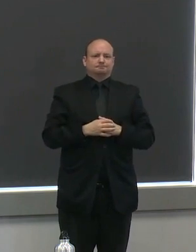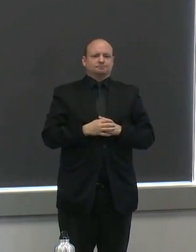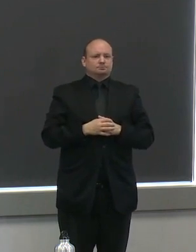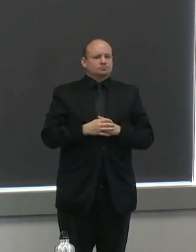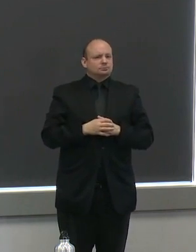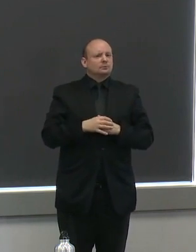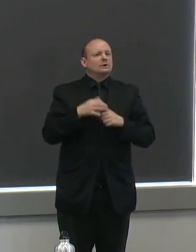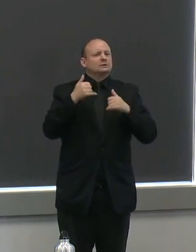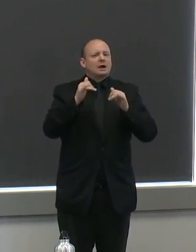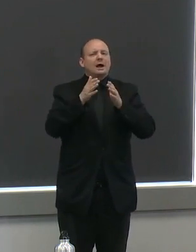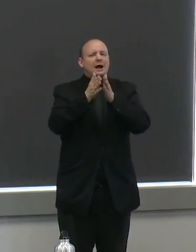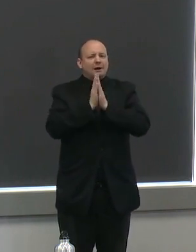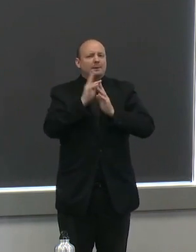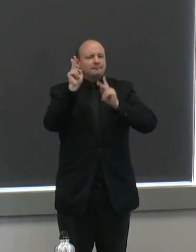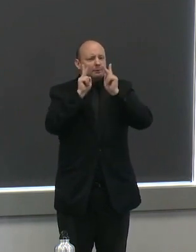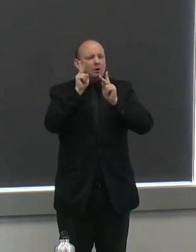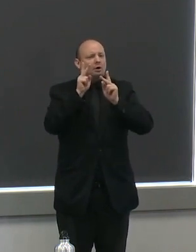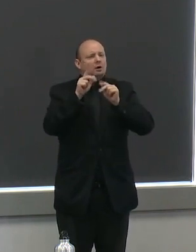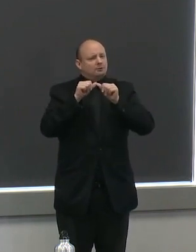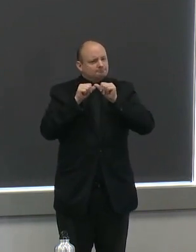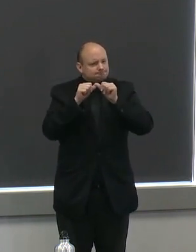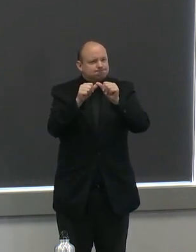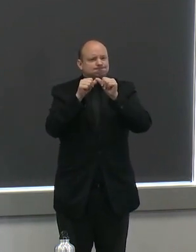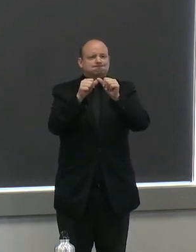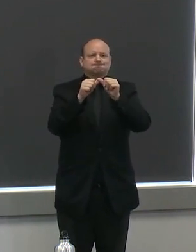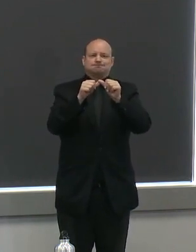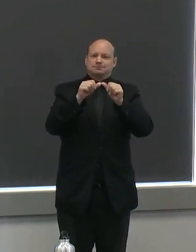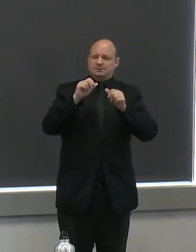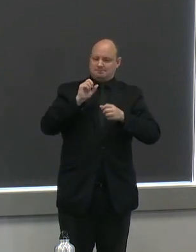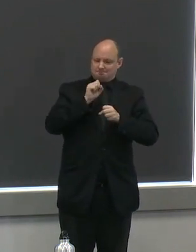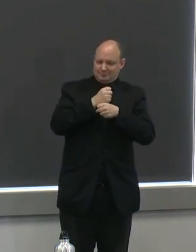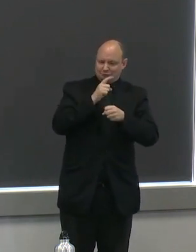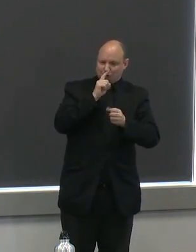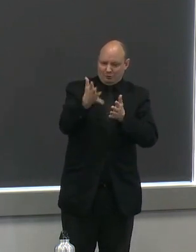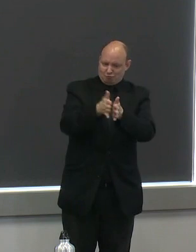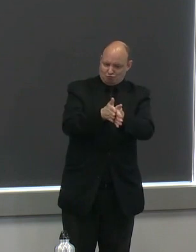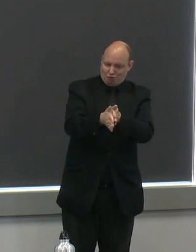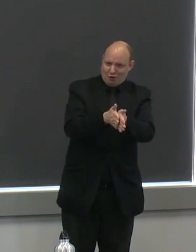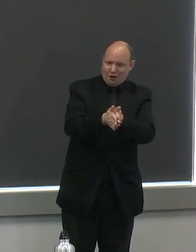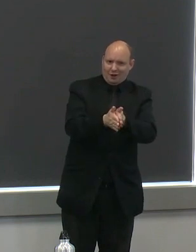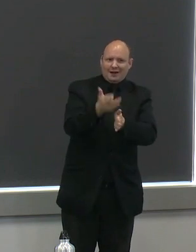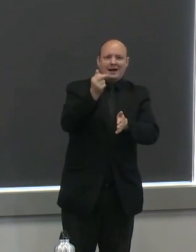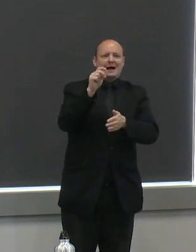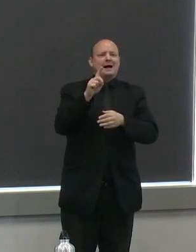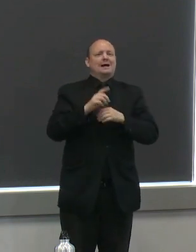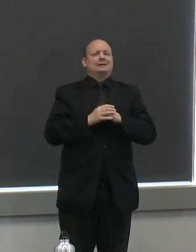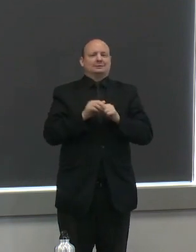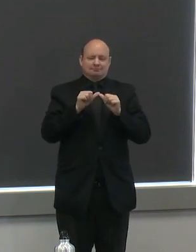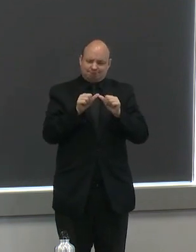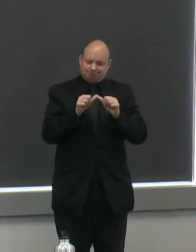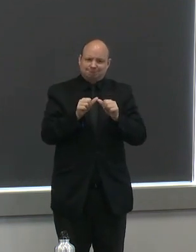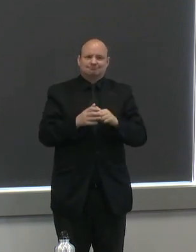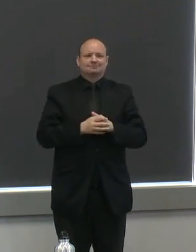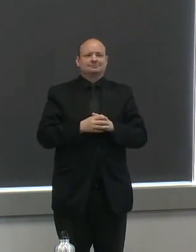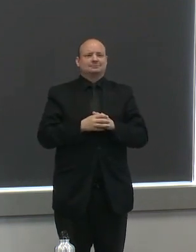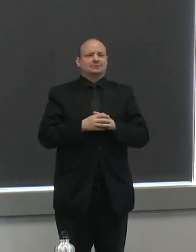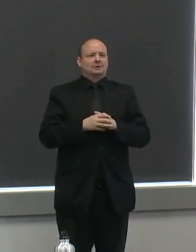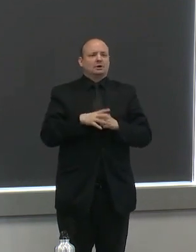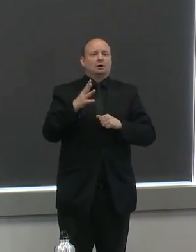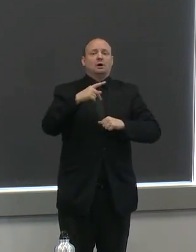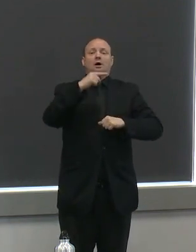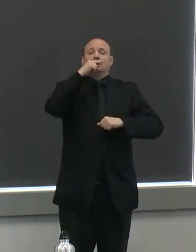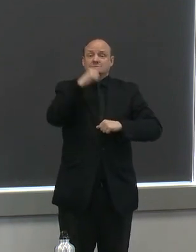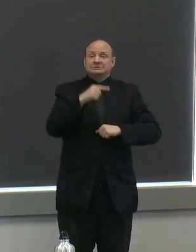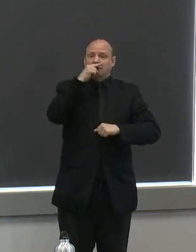abide by good hygiene efforts washing your hands thoroughly when you cough or sneeze do it into your elbow or a